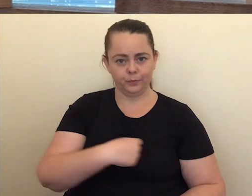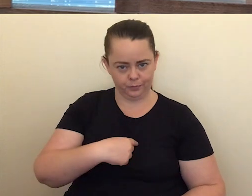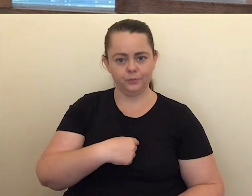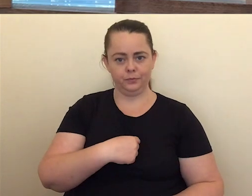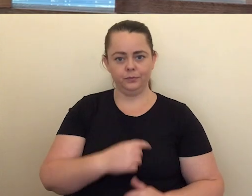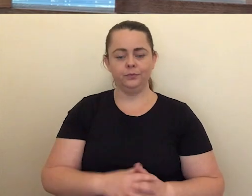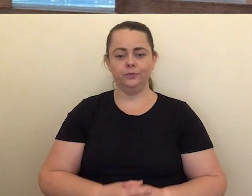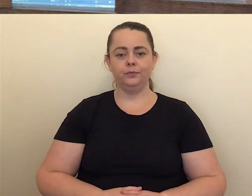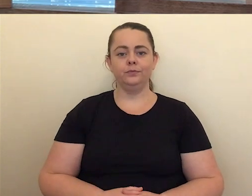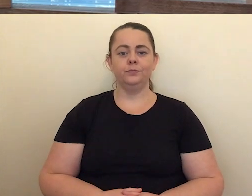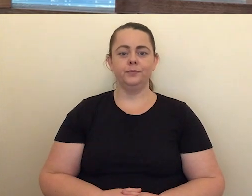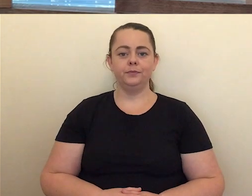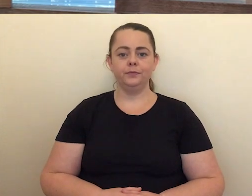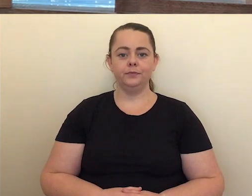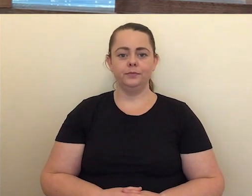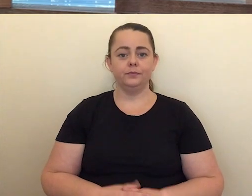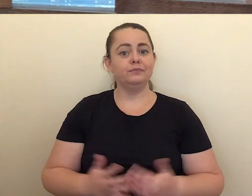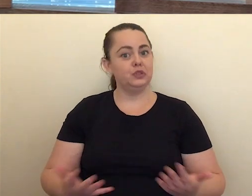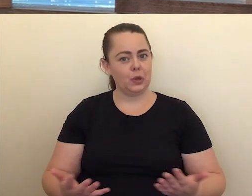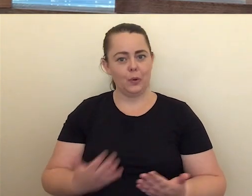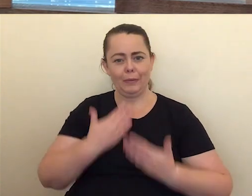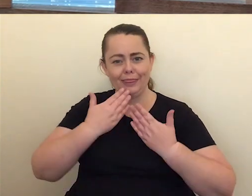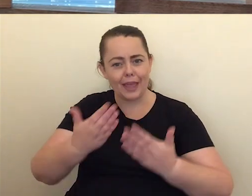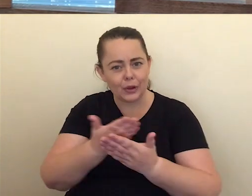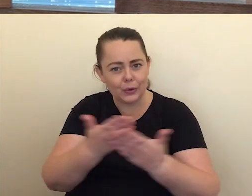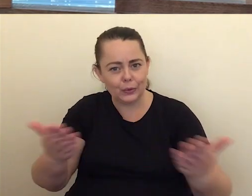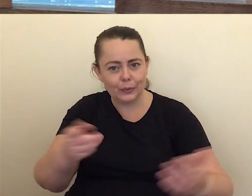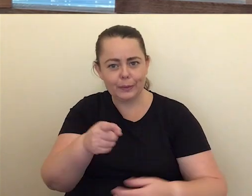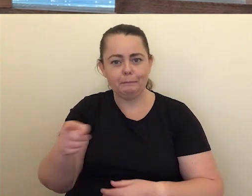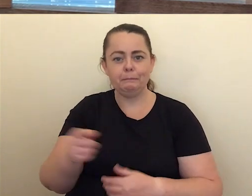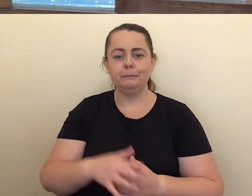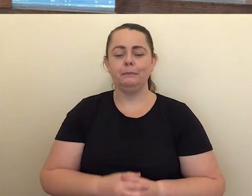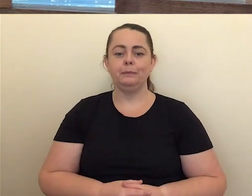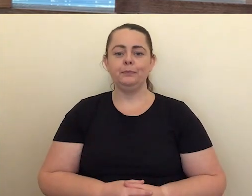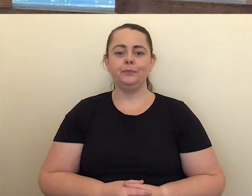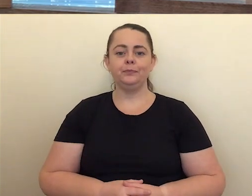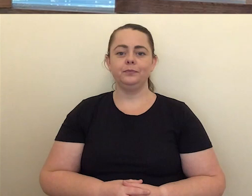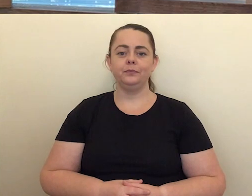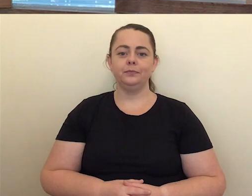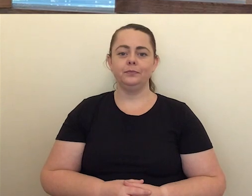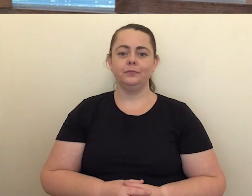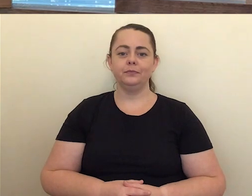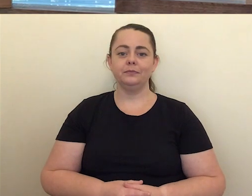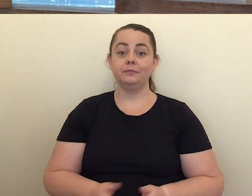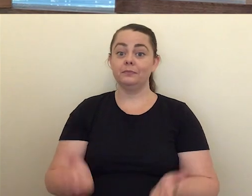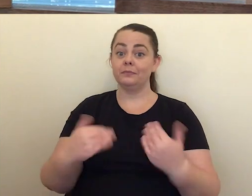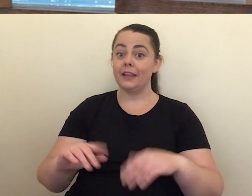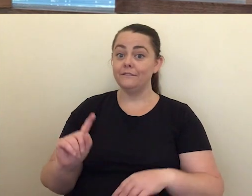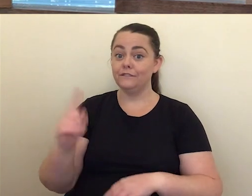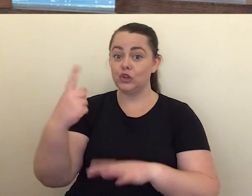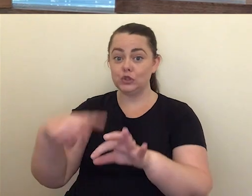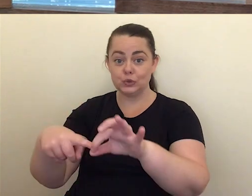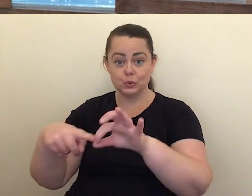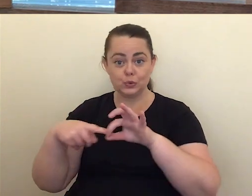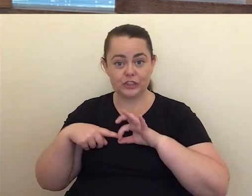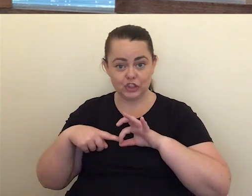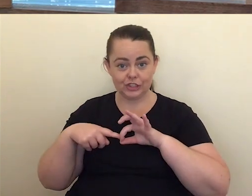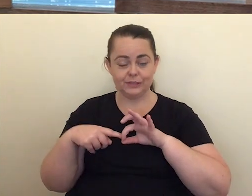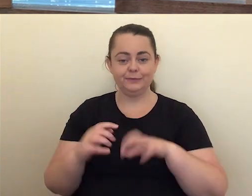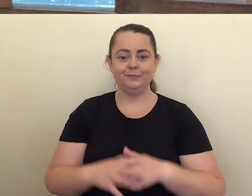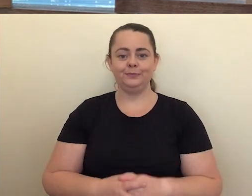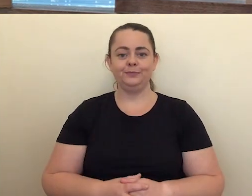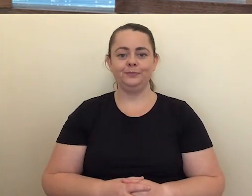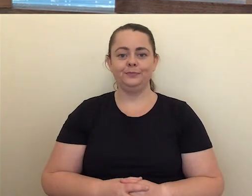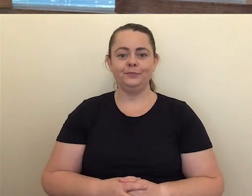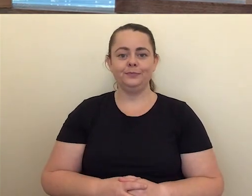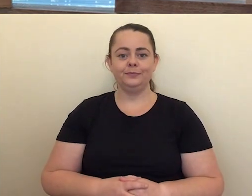dedication. So shout out to public health practitioners. But now to our first question that we're going to address today.